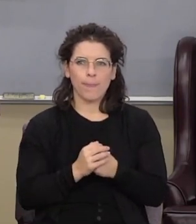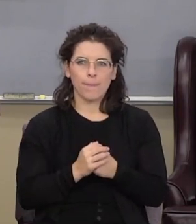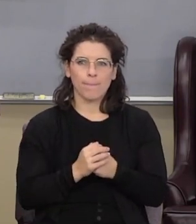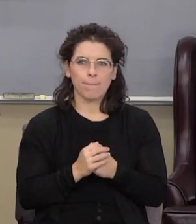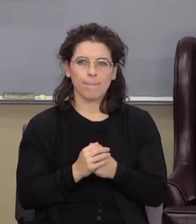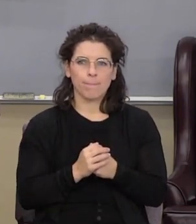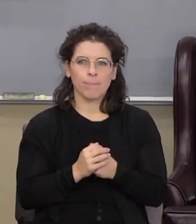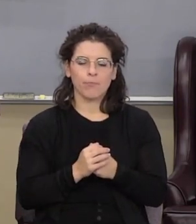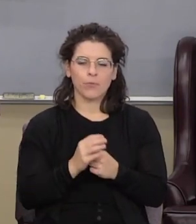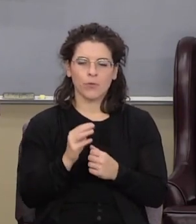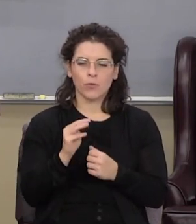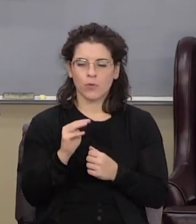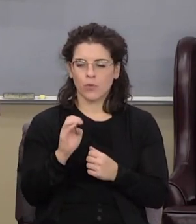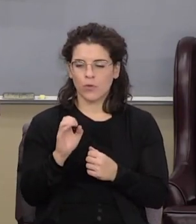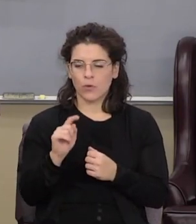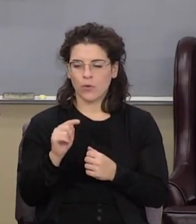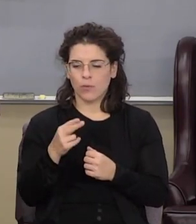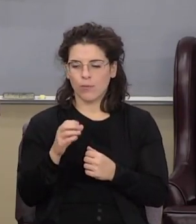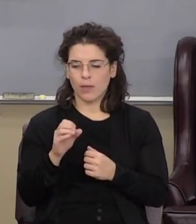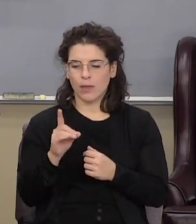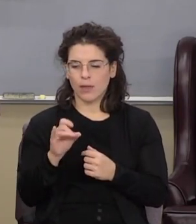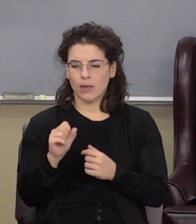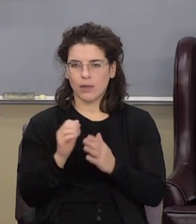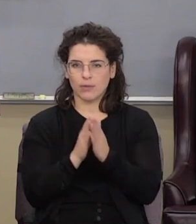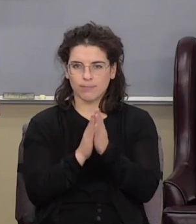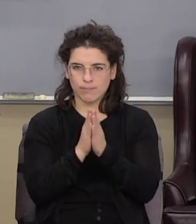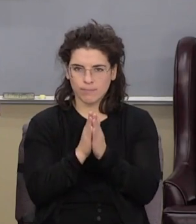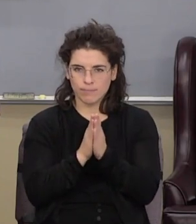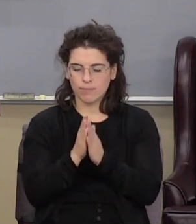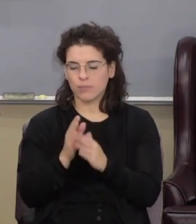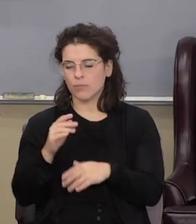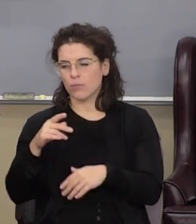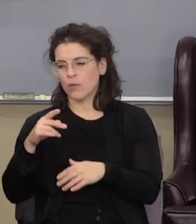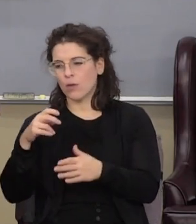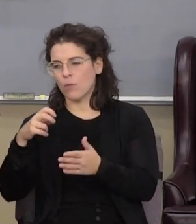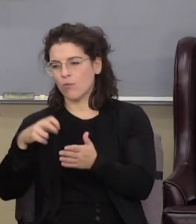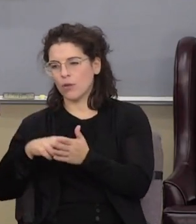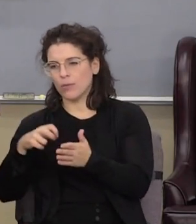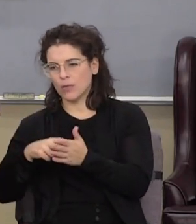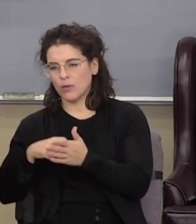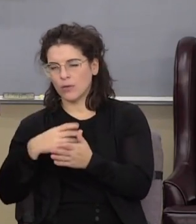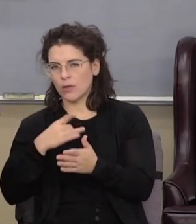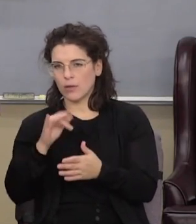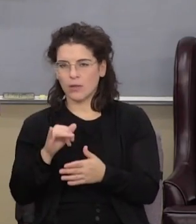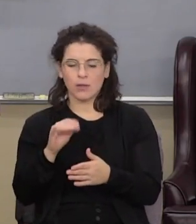so we've got Methodists and Presbyterians liking that everybody else like oh that's not right and